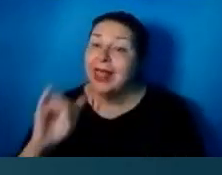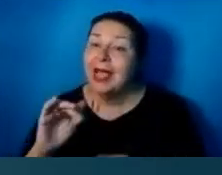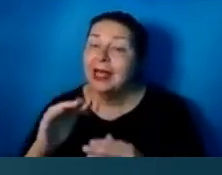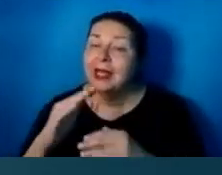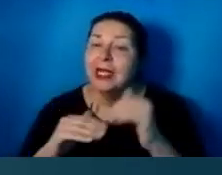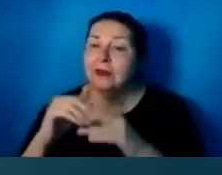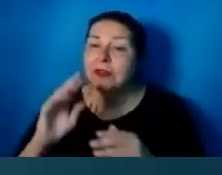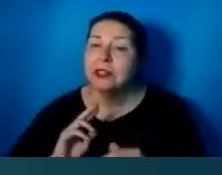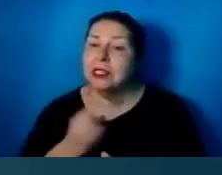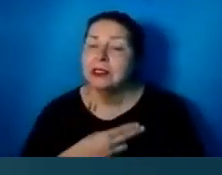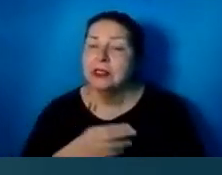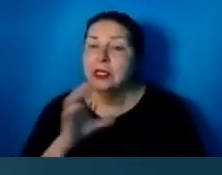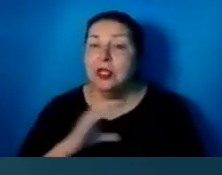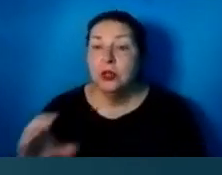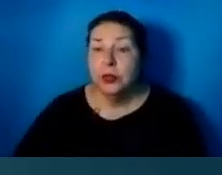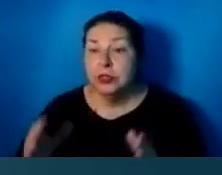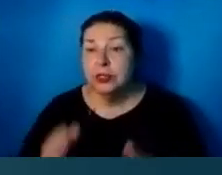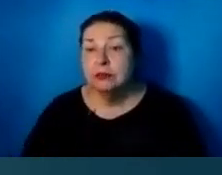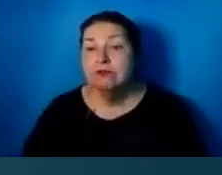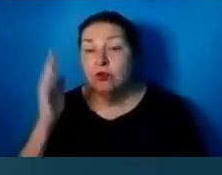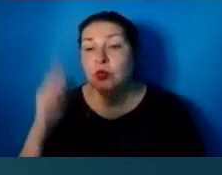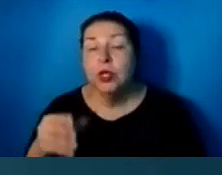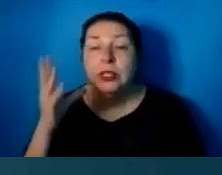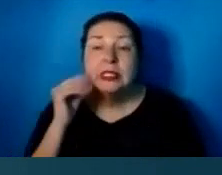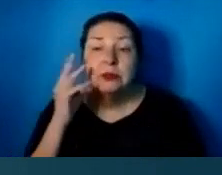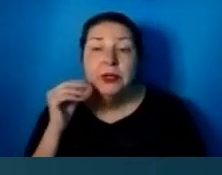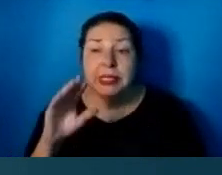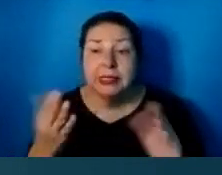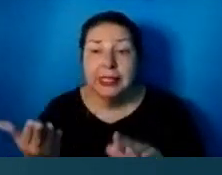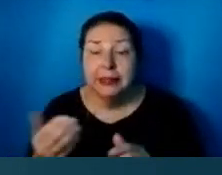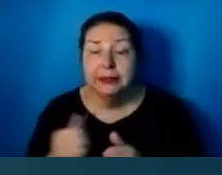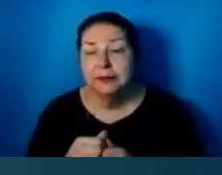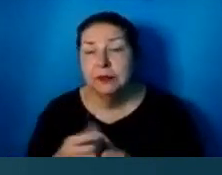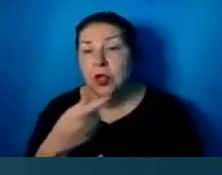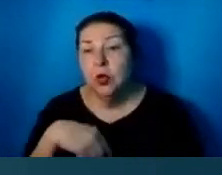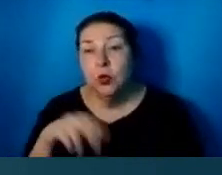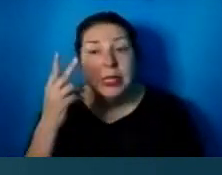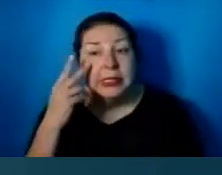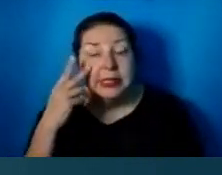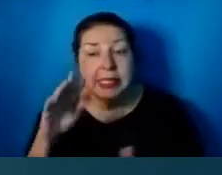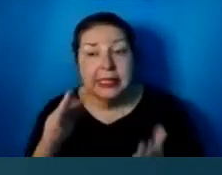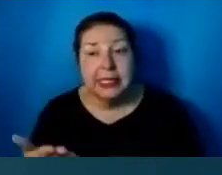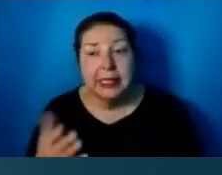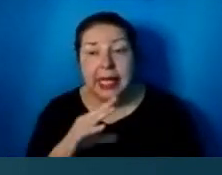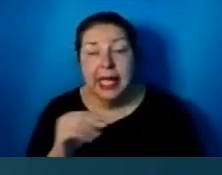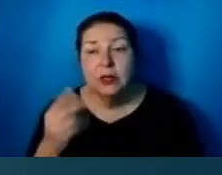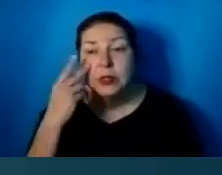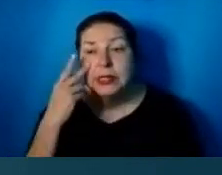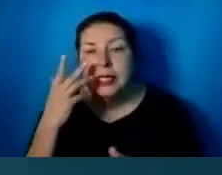Christians will face death. We go through death and we look at it as a portal.